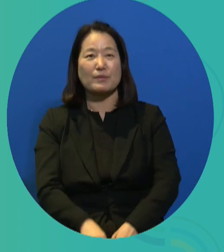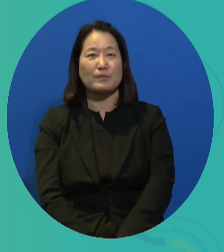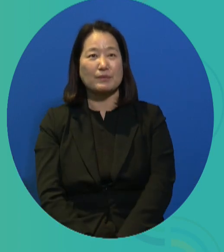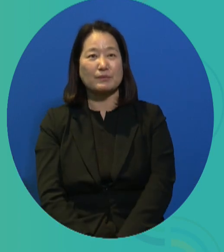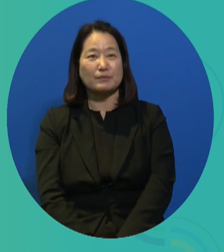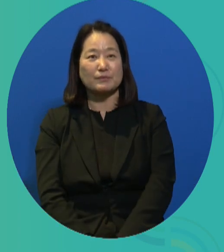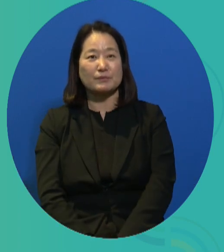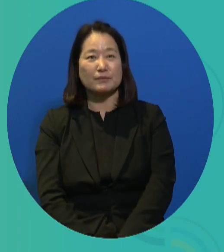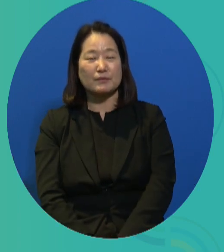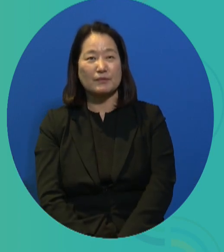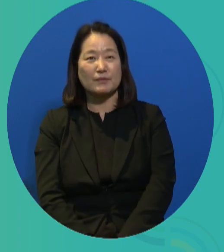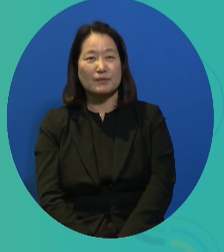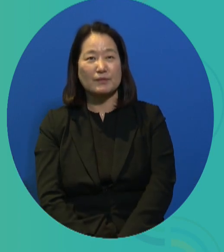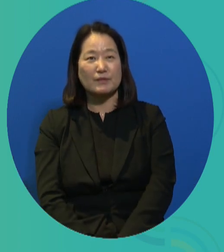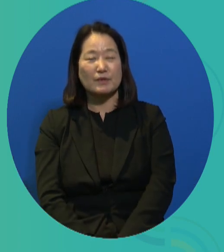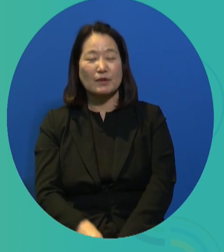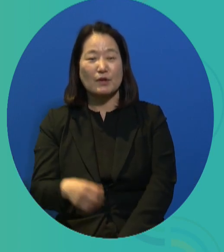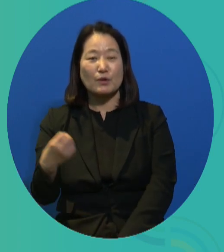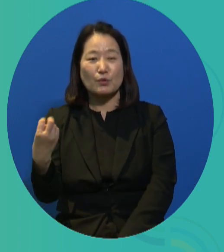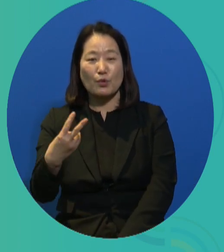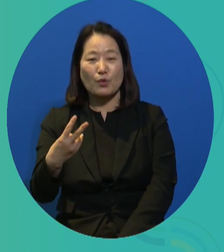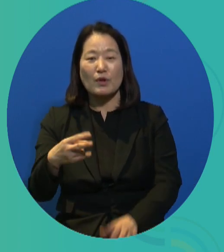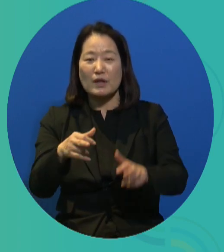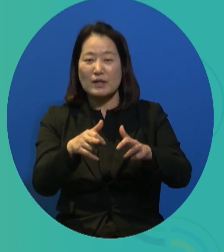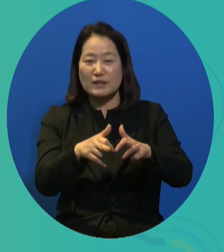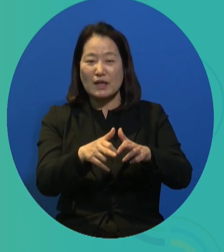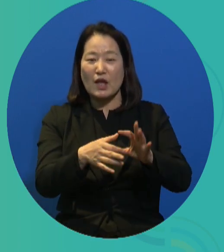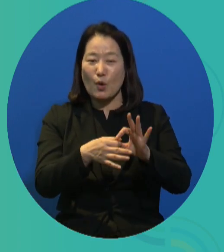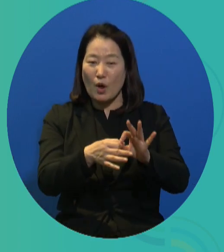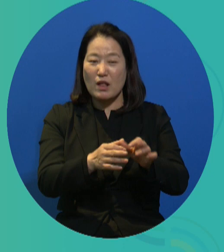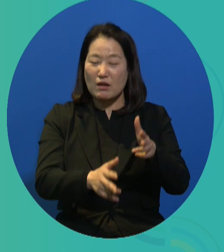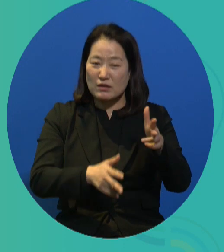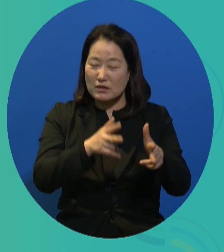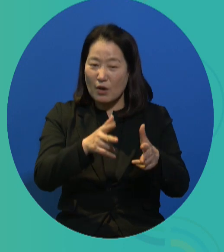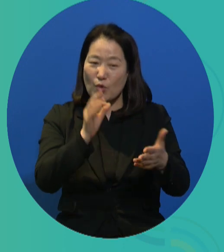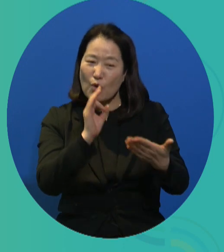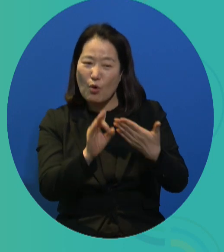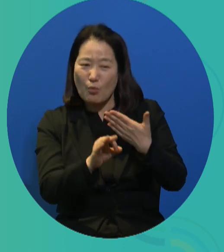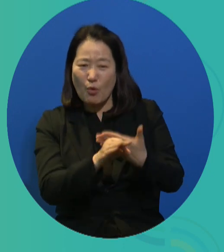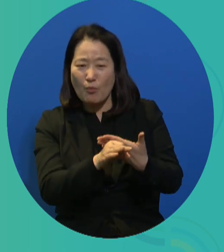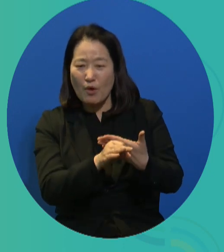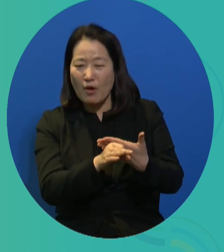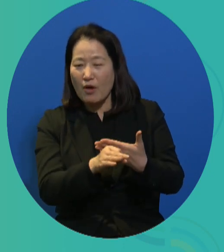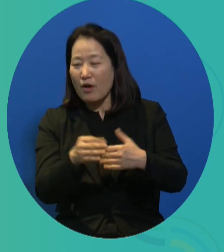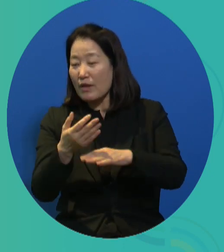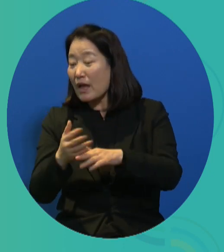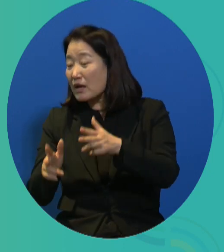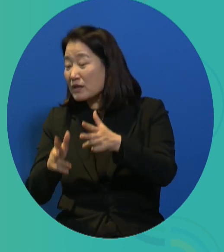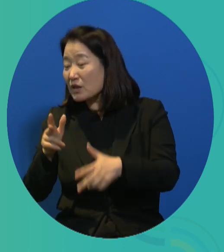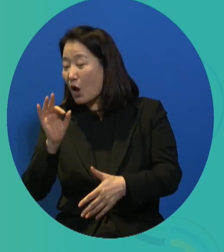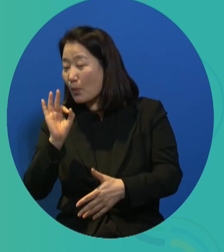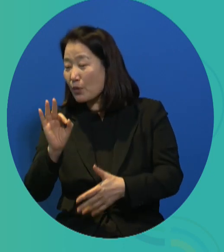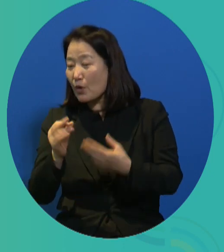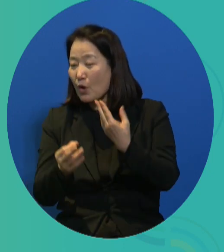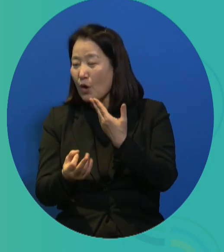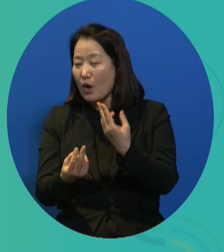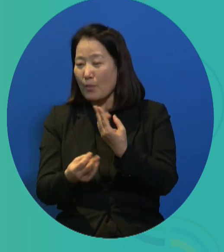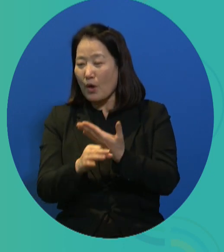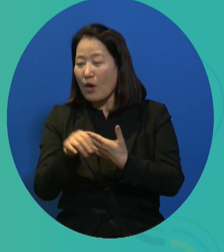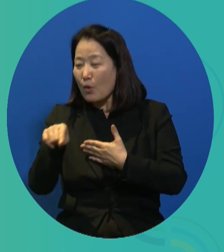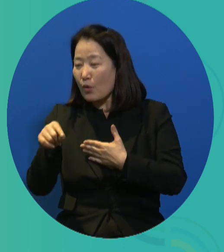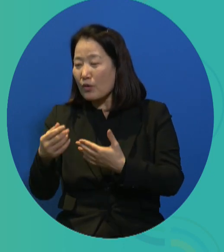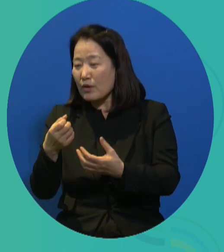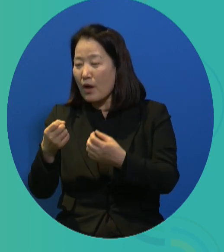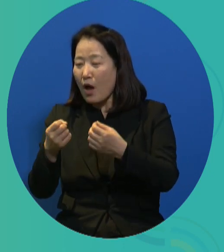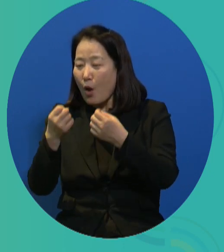can deliver results. But as you know, when it comes to programs for PWD, it's difficult to